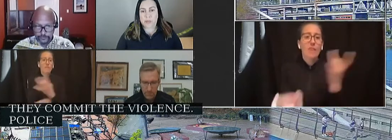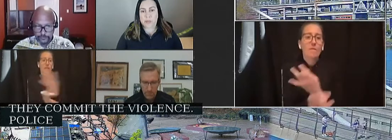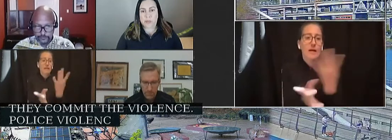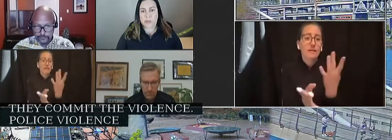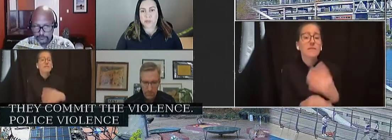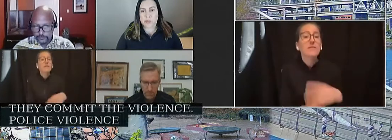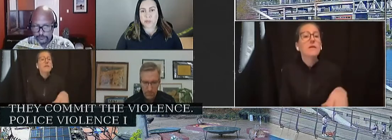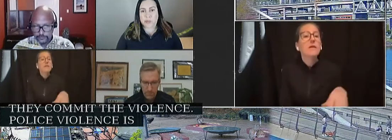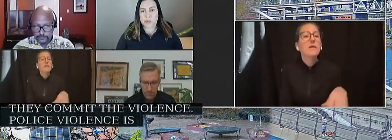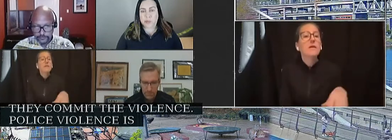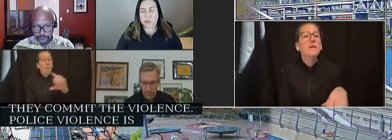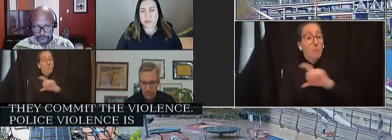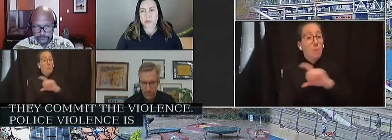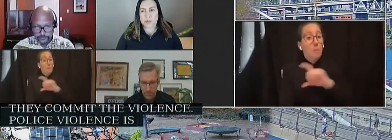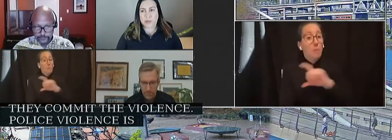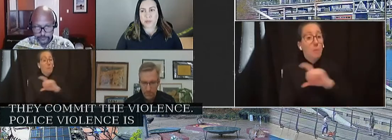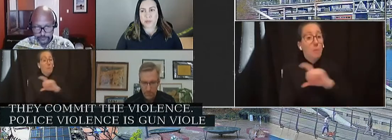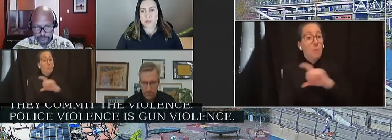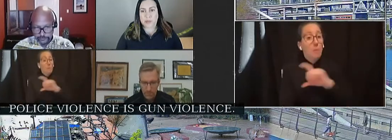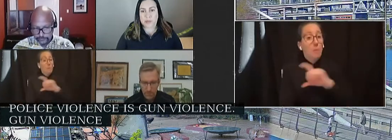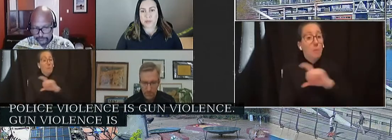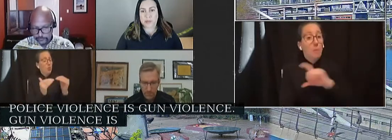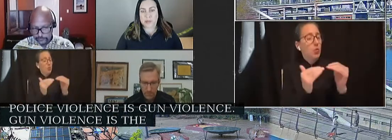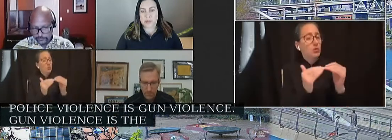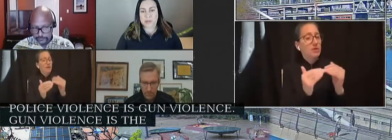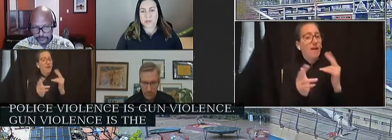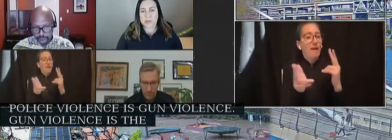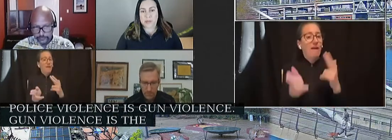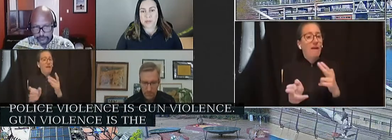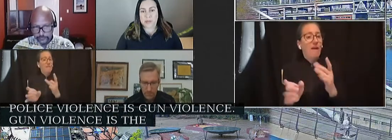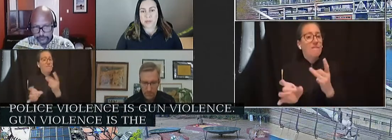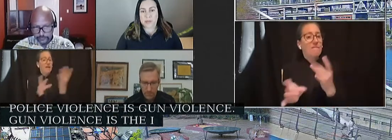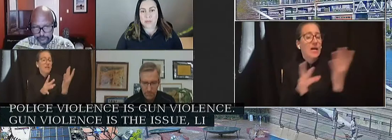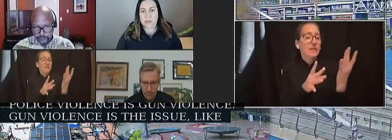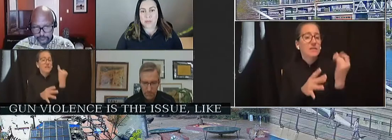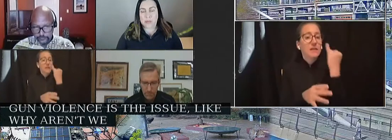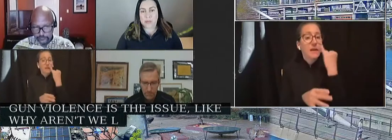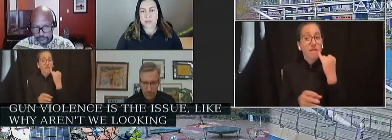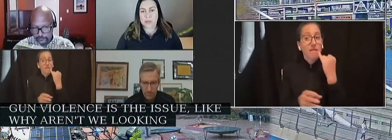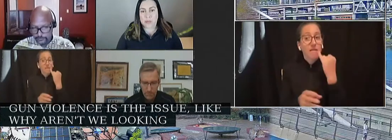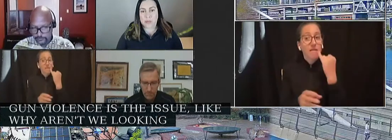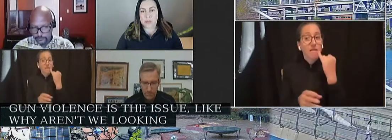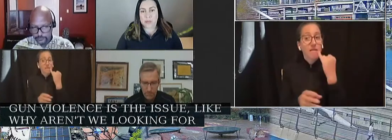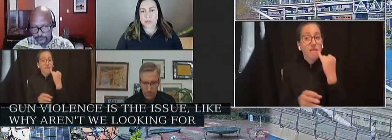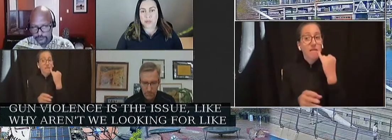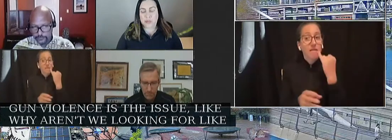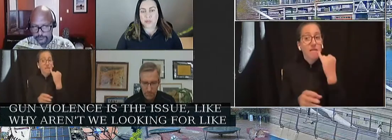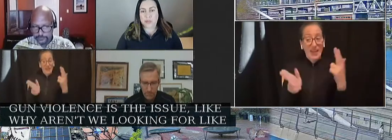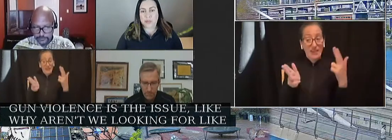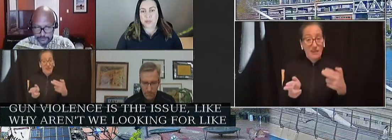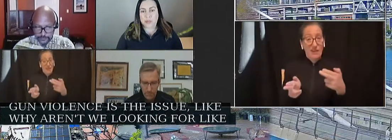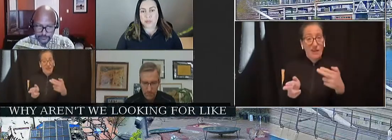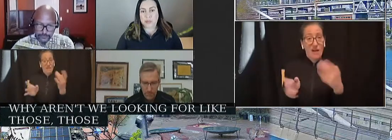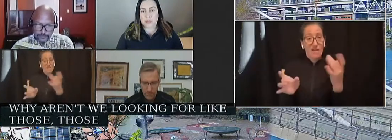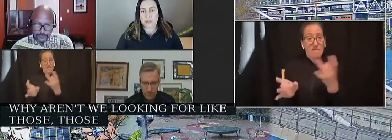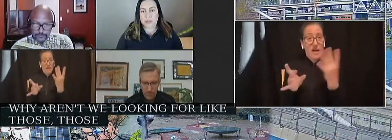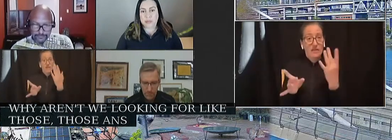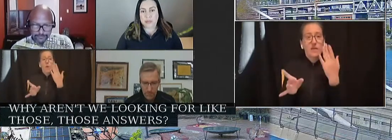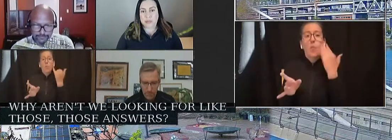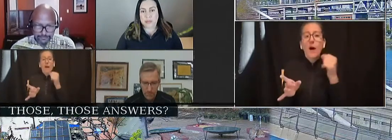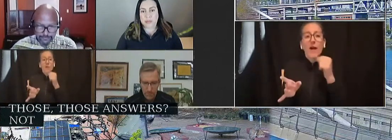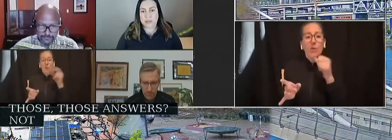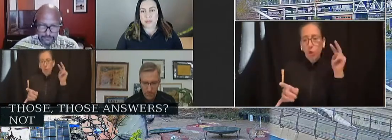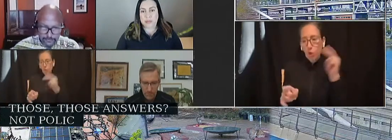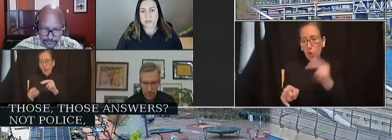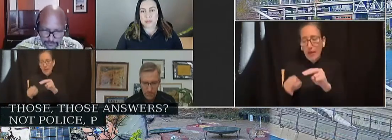violence. If gun violence is the issue, like, why aren't we looking for like those, those answers? Not police. Police are